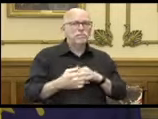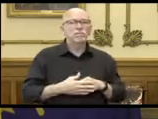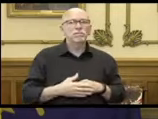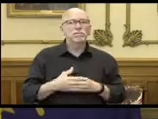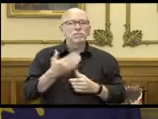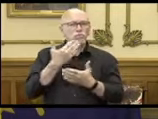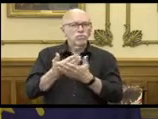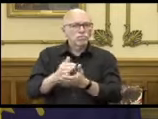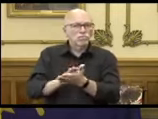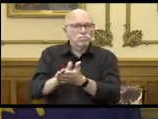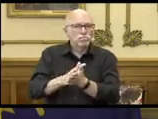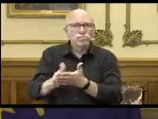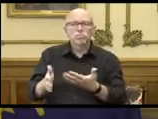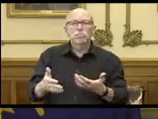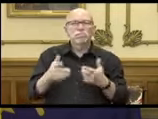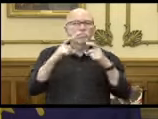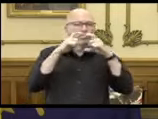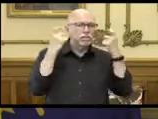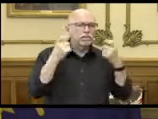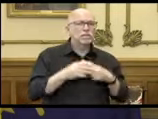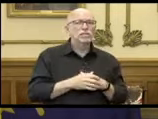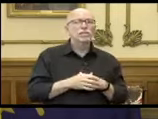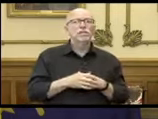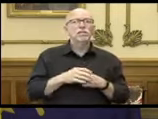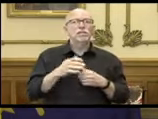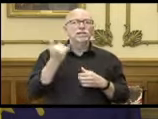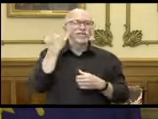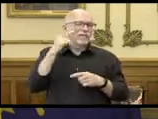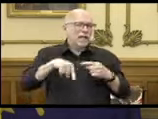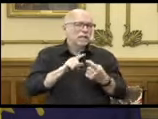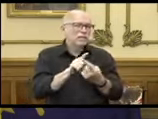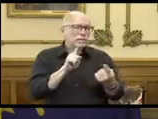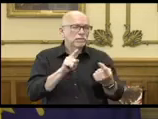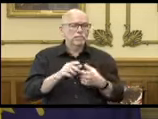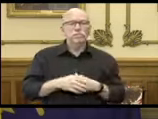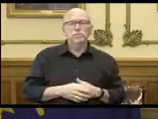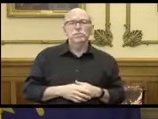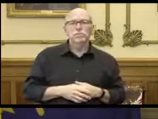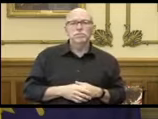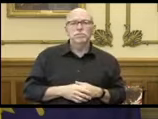good hygiene and masking up when you can't put that distance between you.